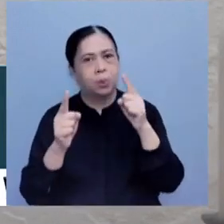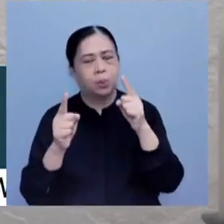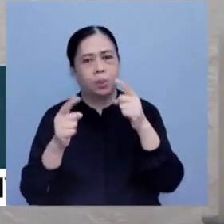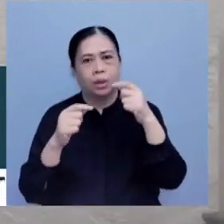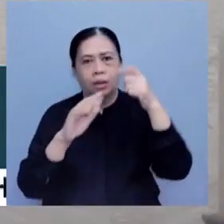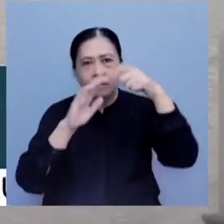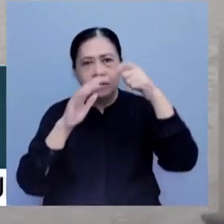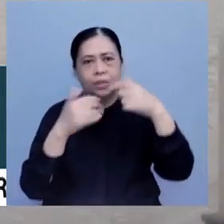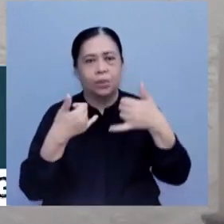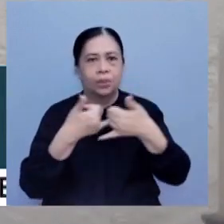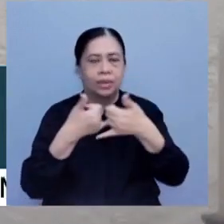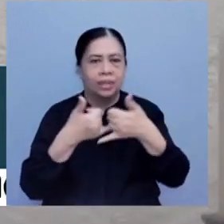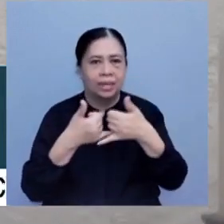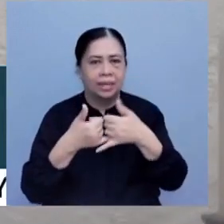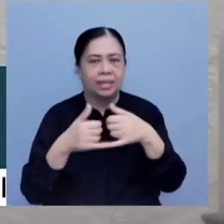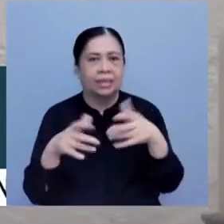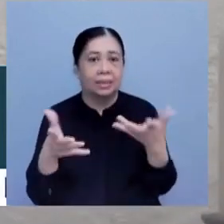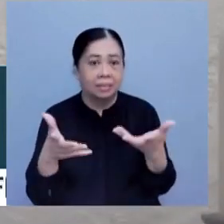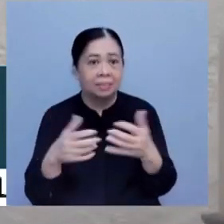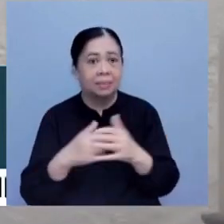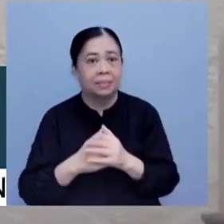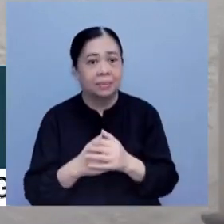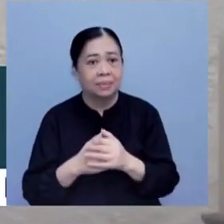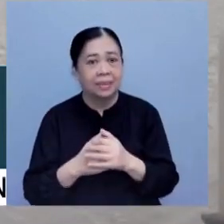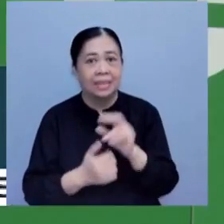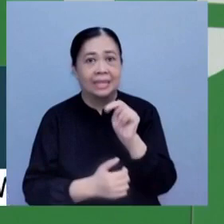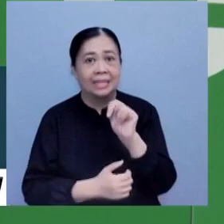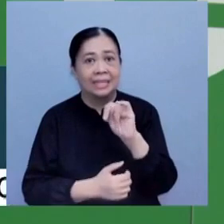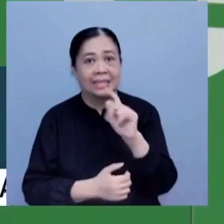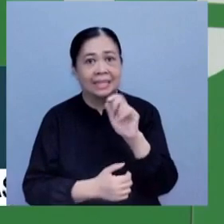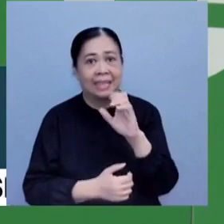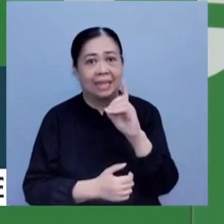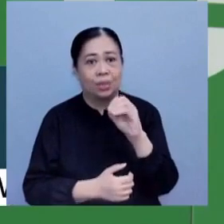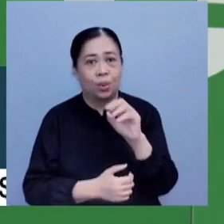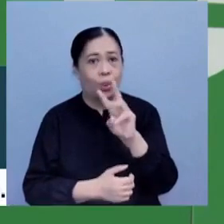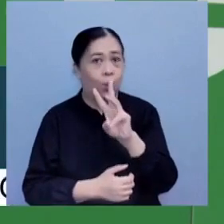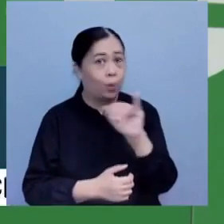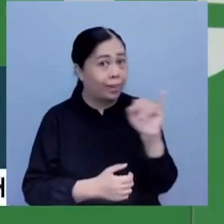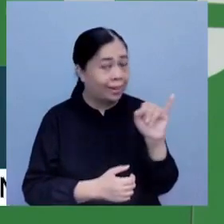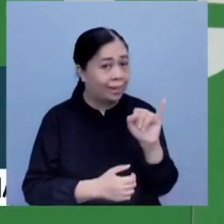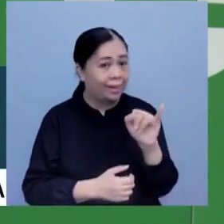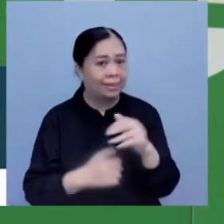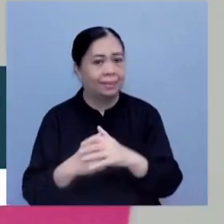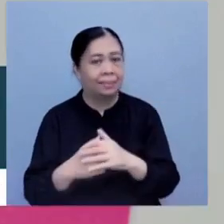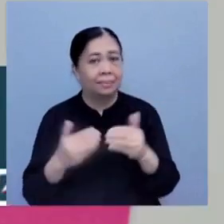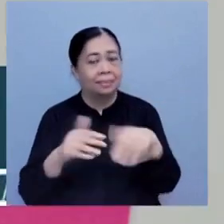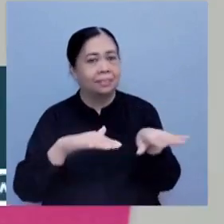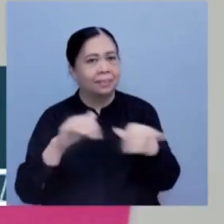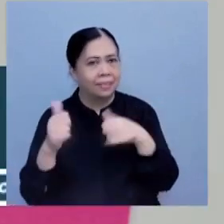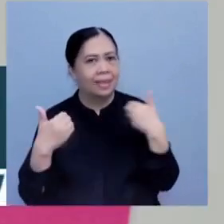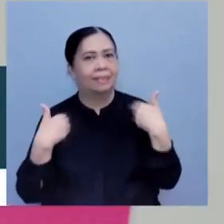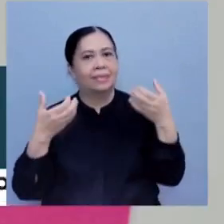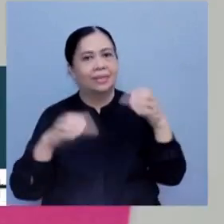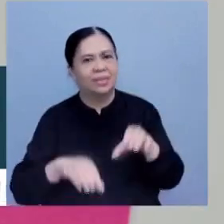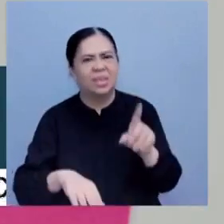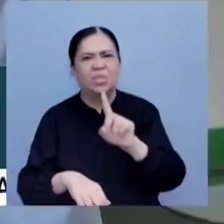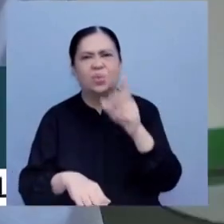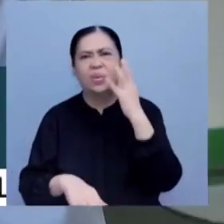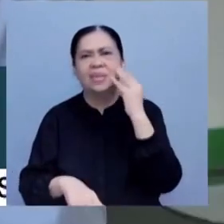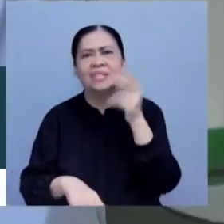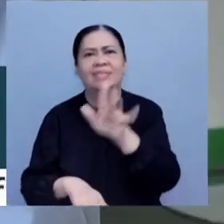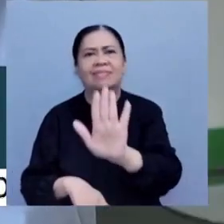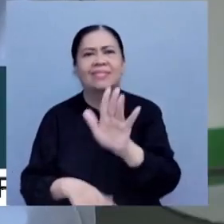consoles of all time, the Nintendo Wii. Before leaving, visitors have a chance to share their own failures.